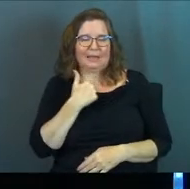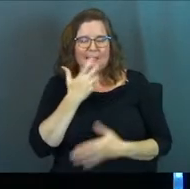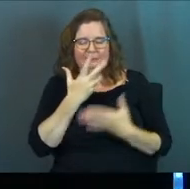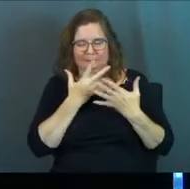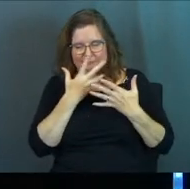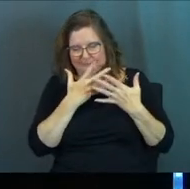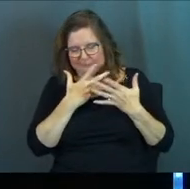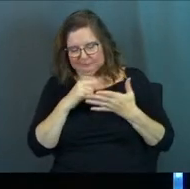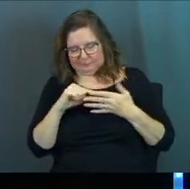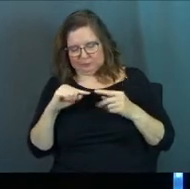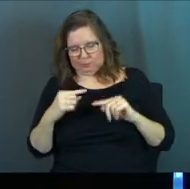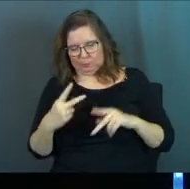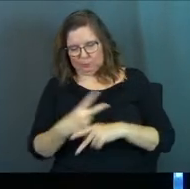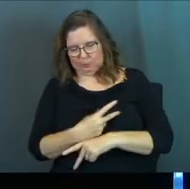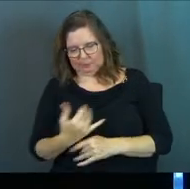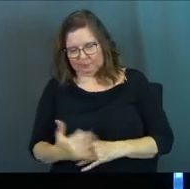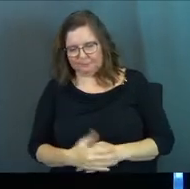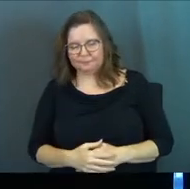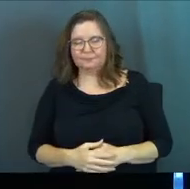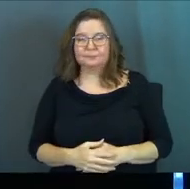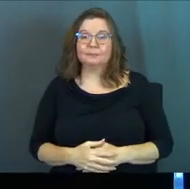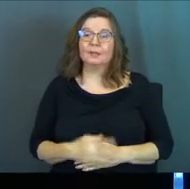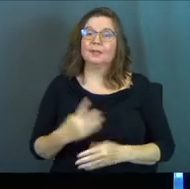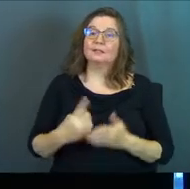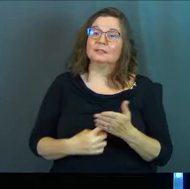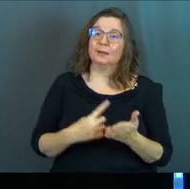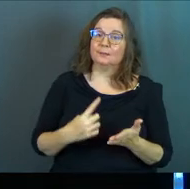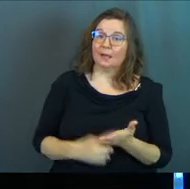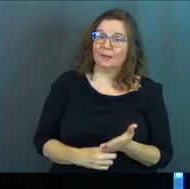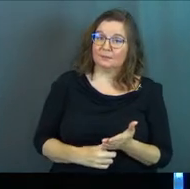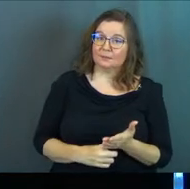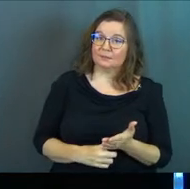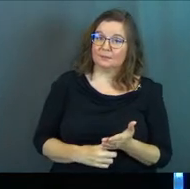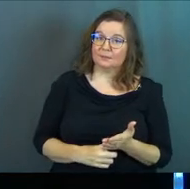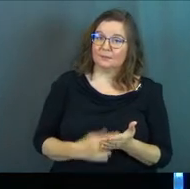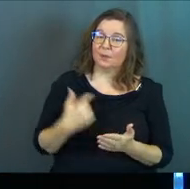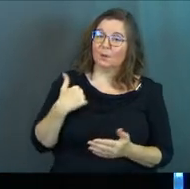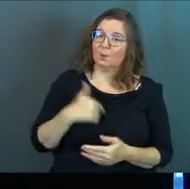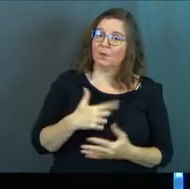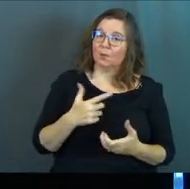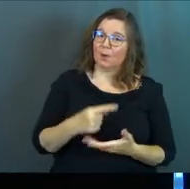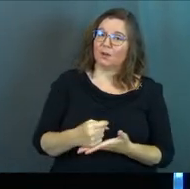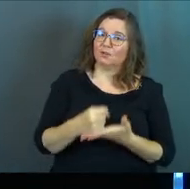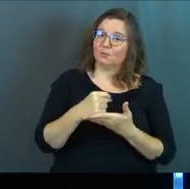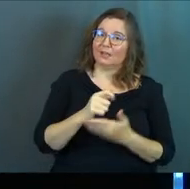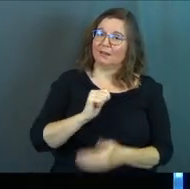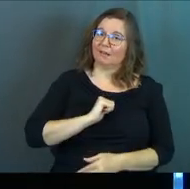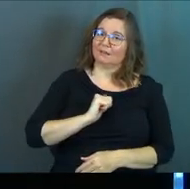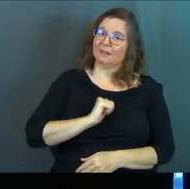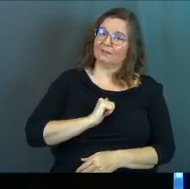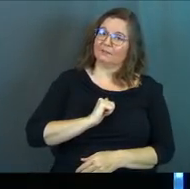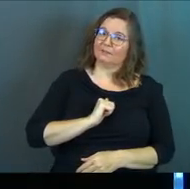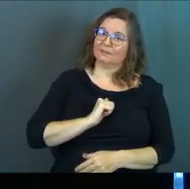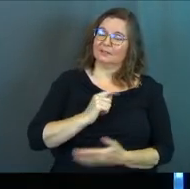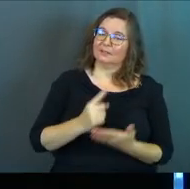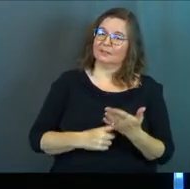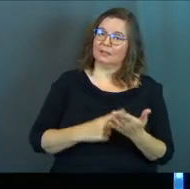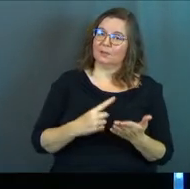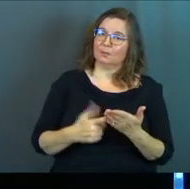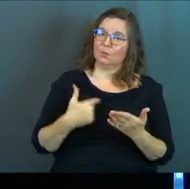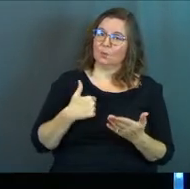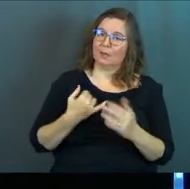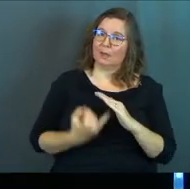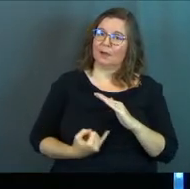he looked so sheepish and all that kind of stuff. But it's like, sometimes we want to treat ourselves. Sometimes